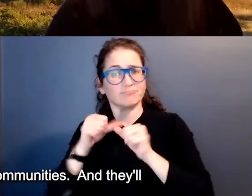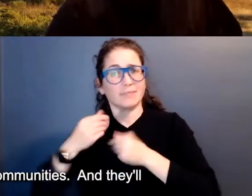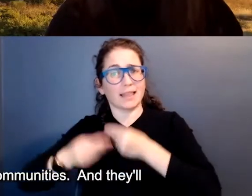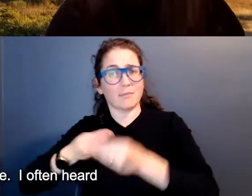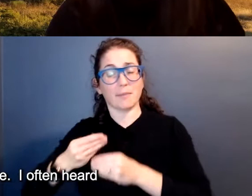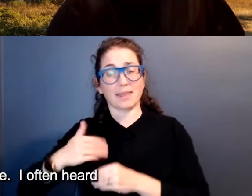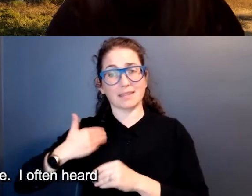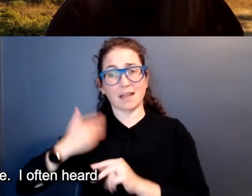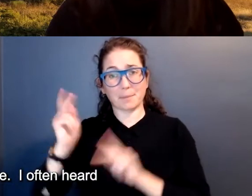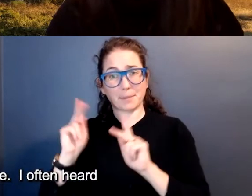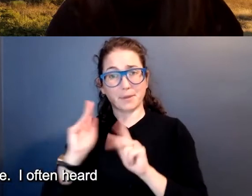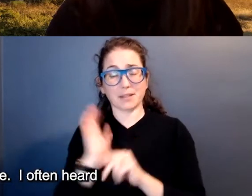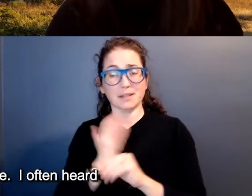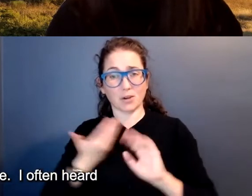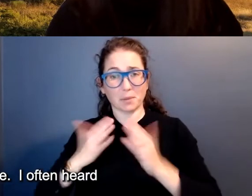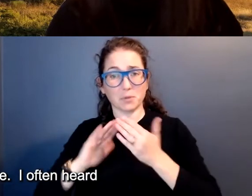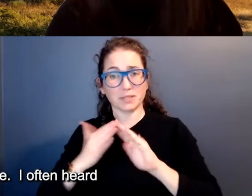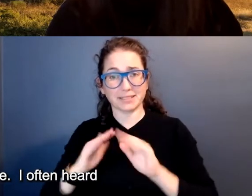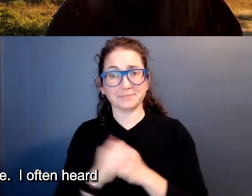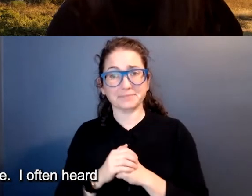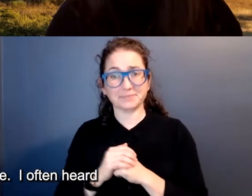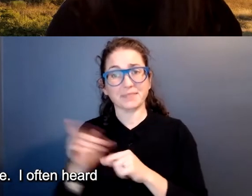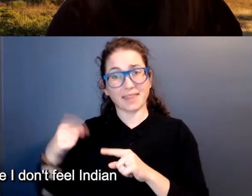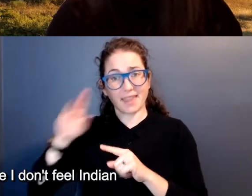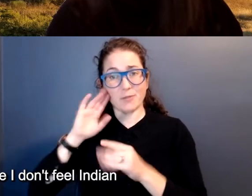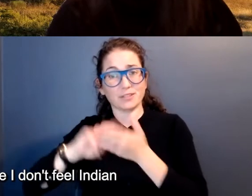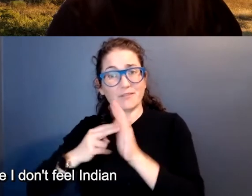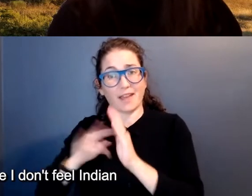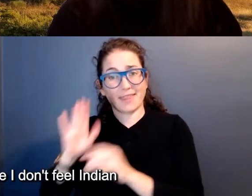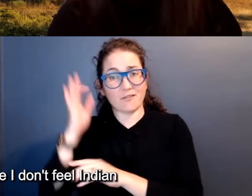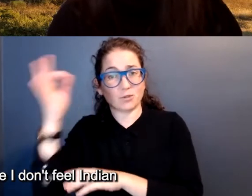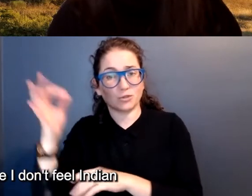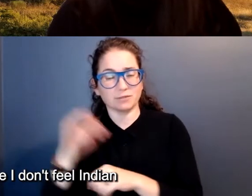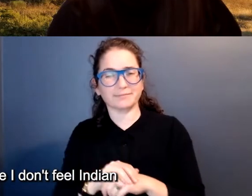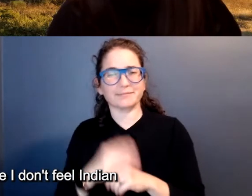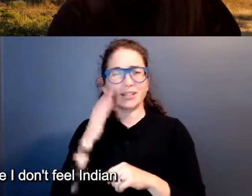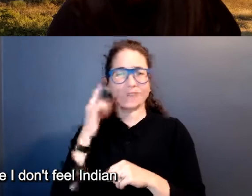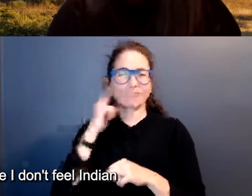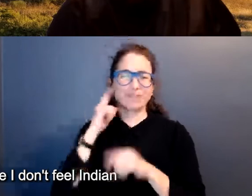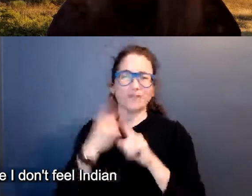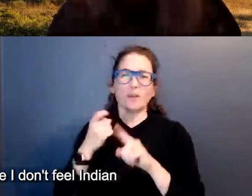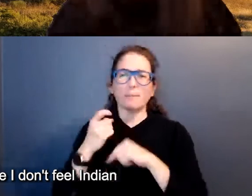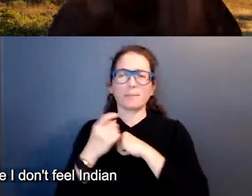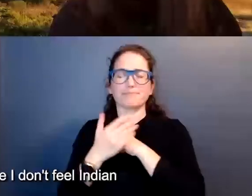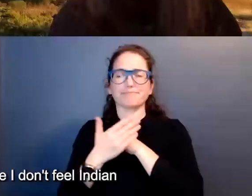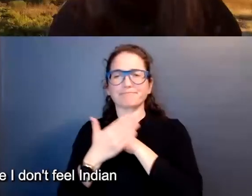people in our communities, and they'll define that future. I often heard from tribal youth tell me, I don't feel